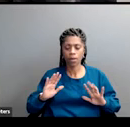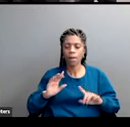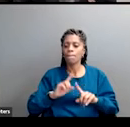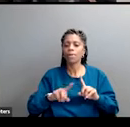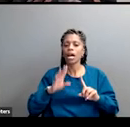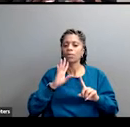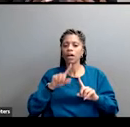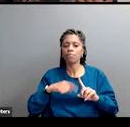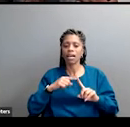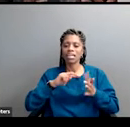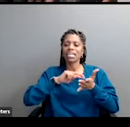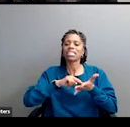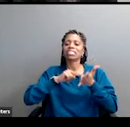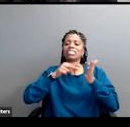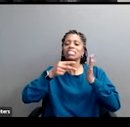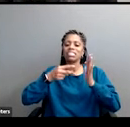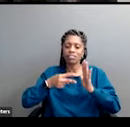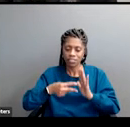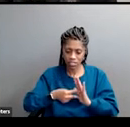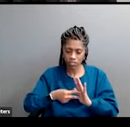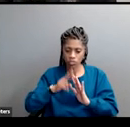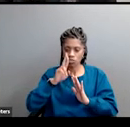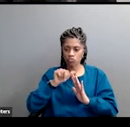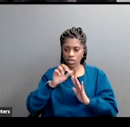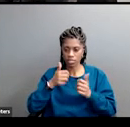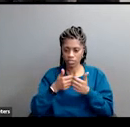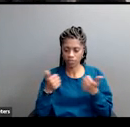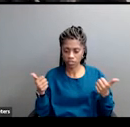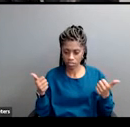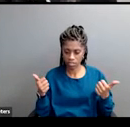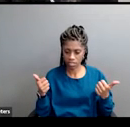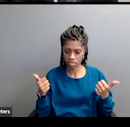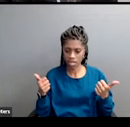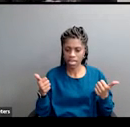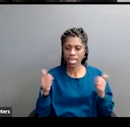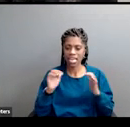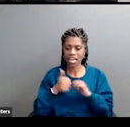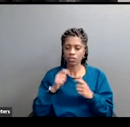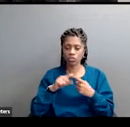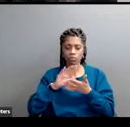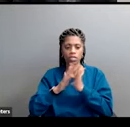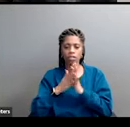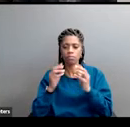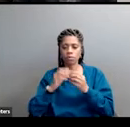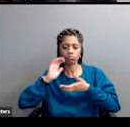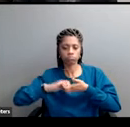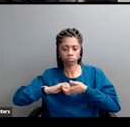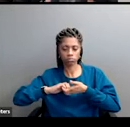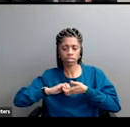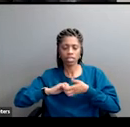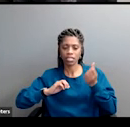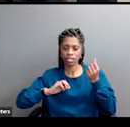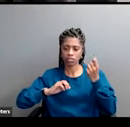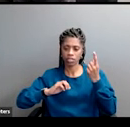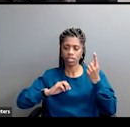division and on purposefully creating cross racial solidarity but i don't mean to imply that this is